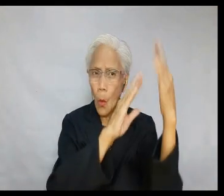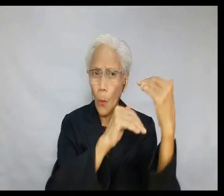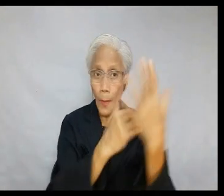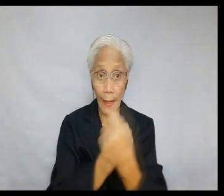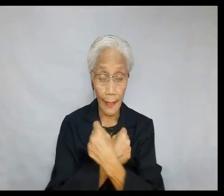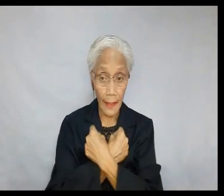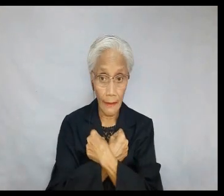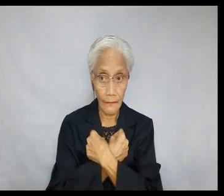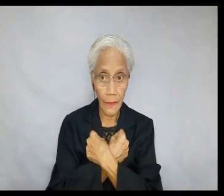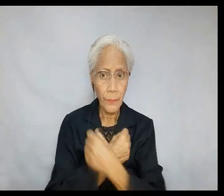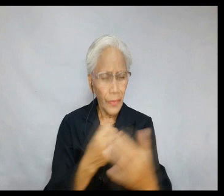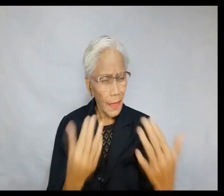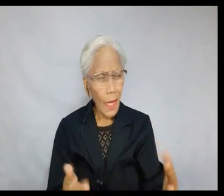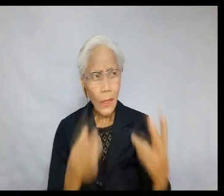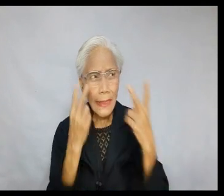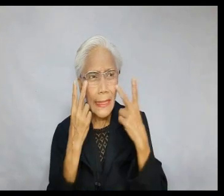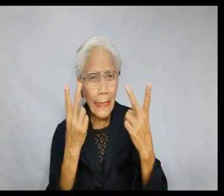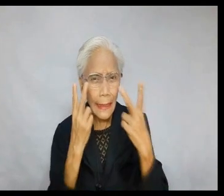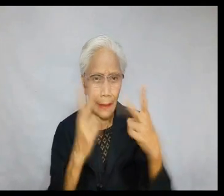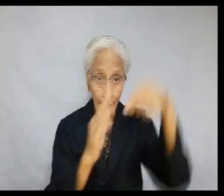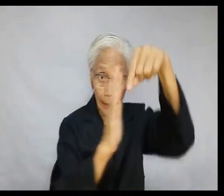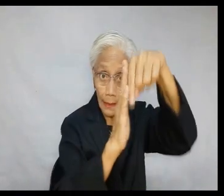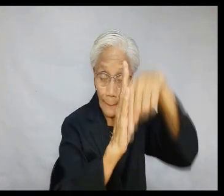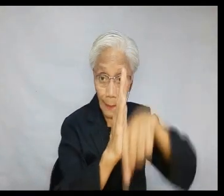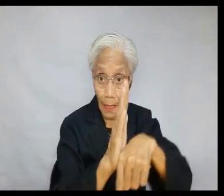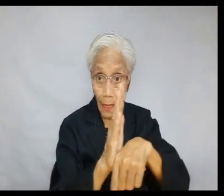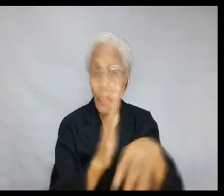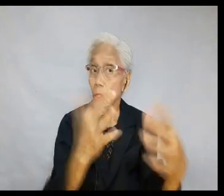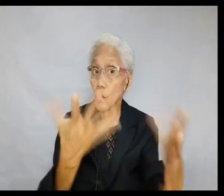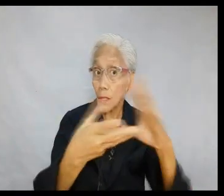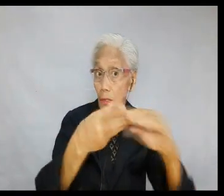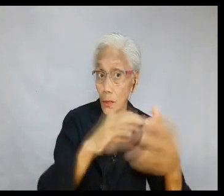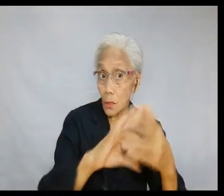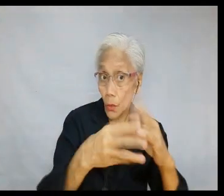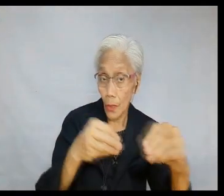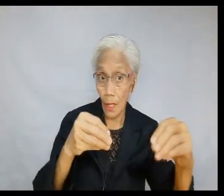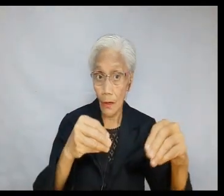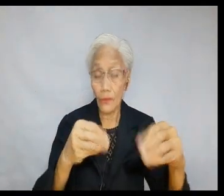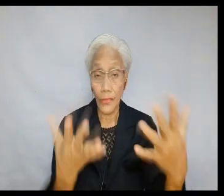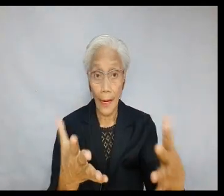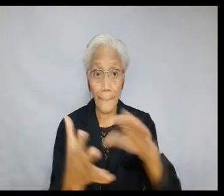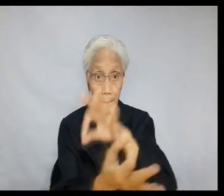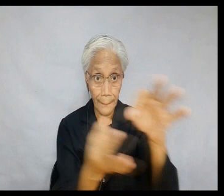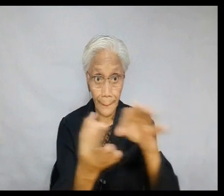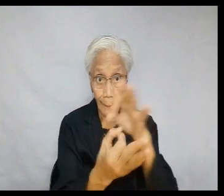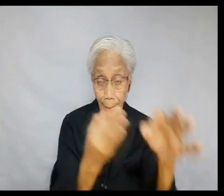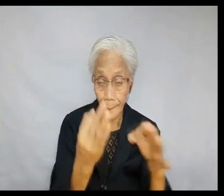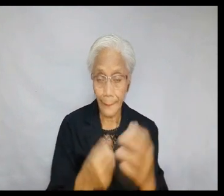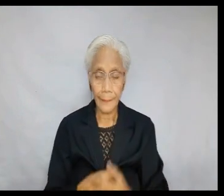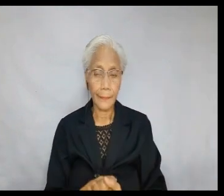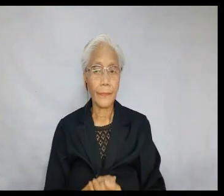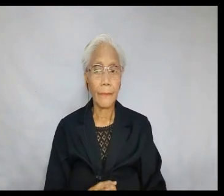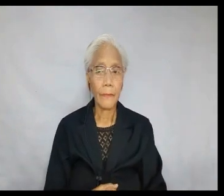hope, and love. Now let us look deeply into the parable of the banquet.